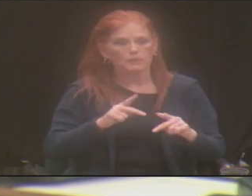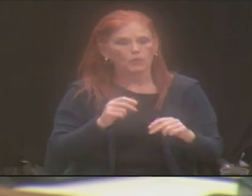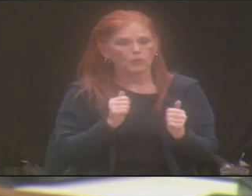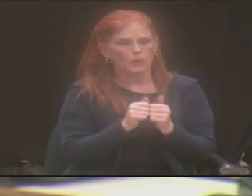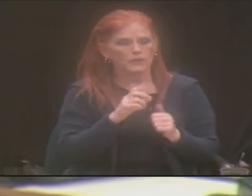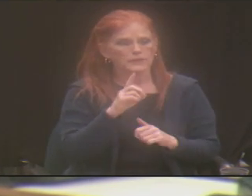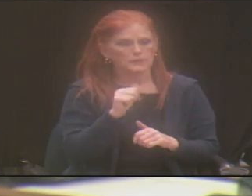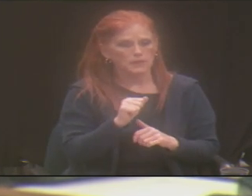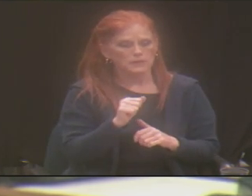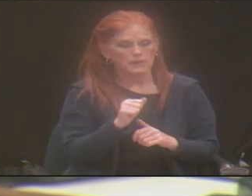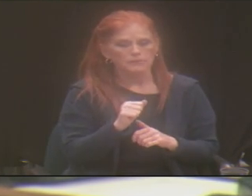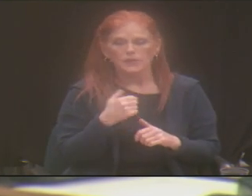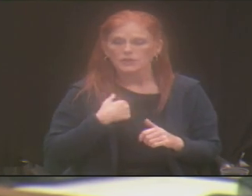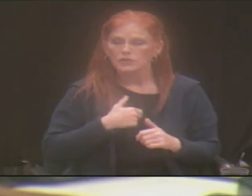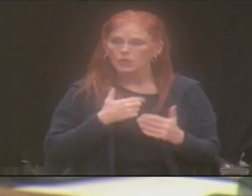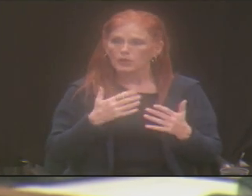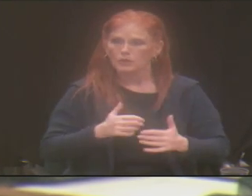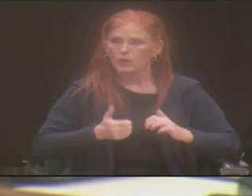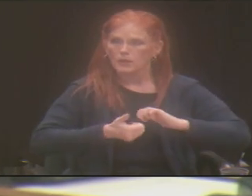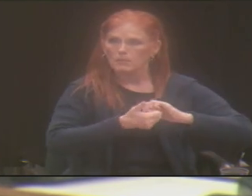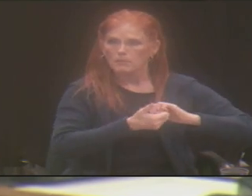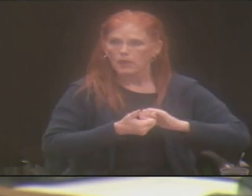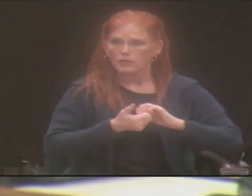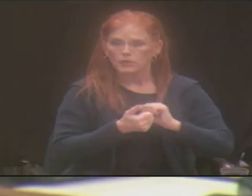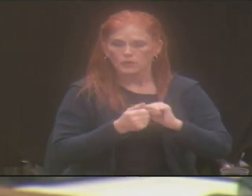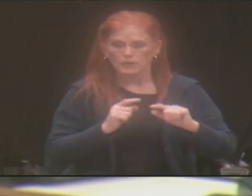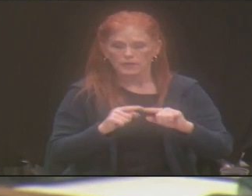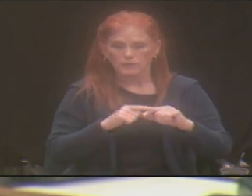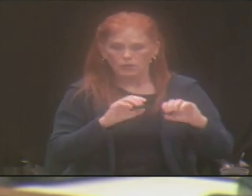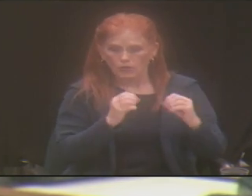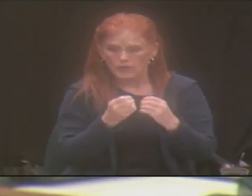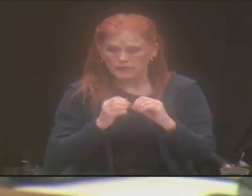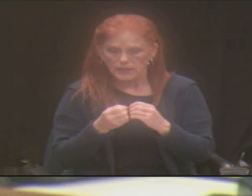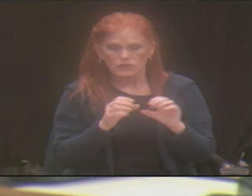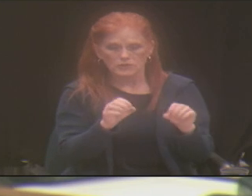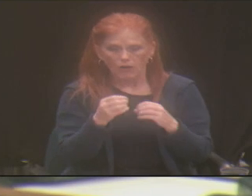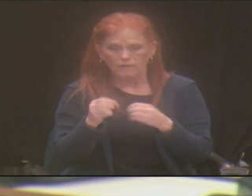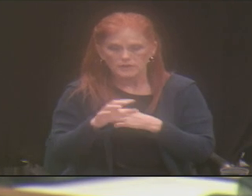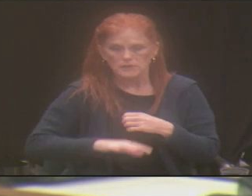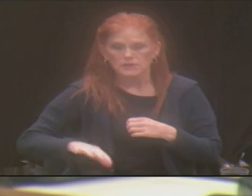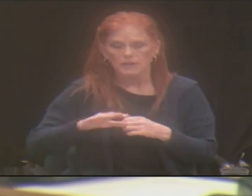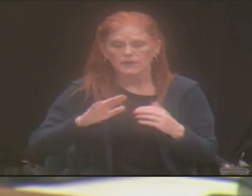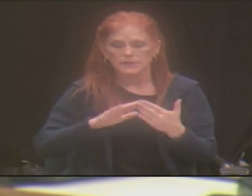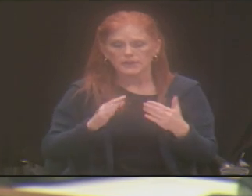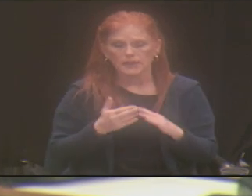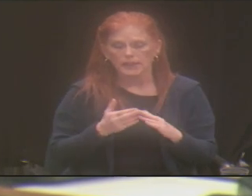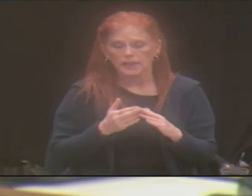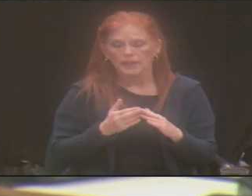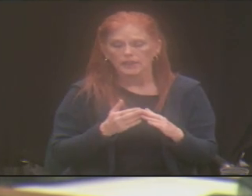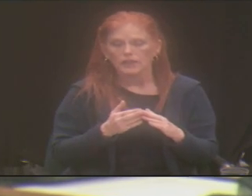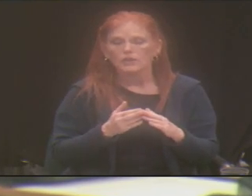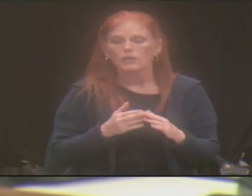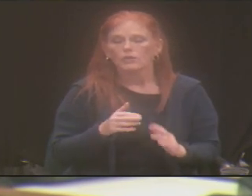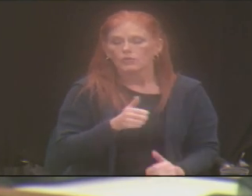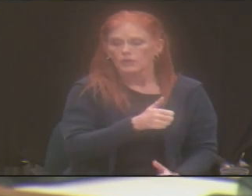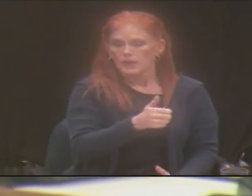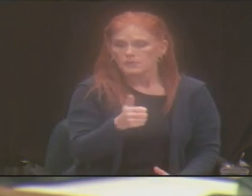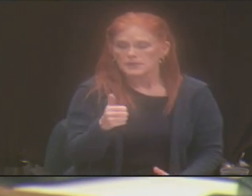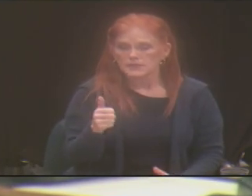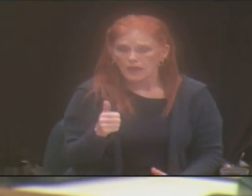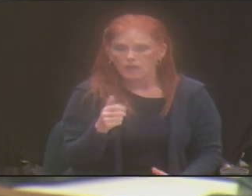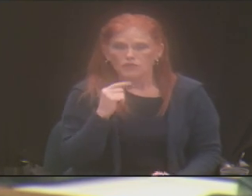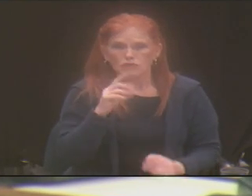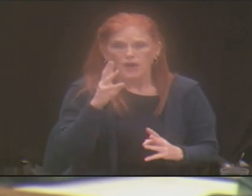with organizations in the city of Omaha that are looking at new and